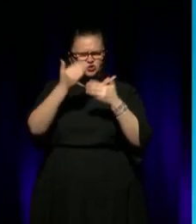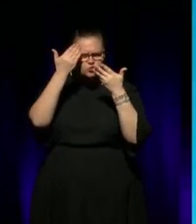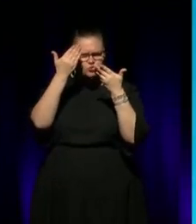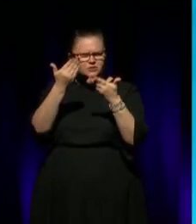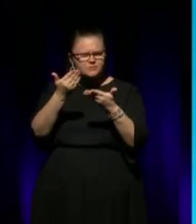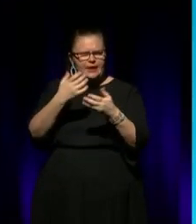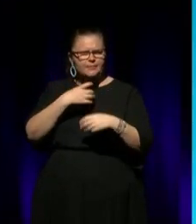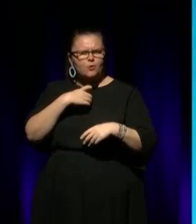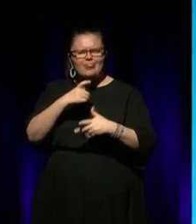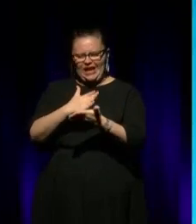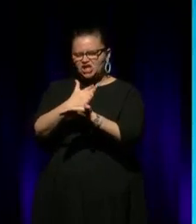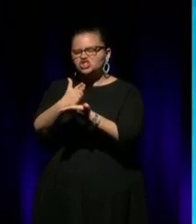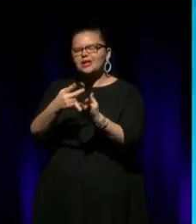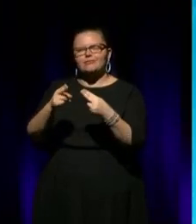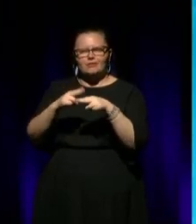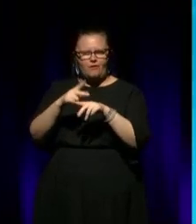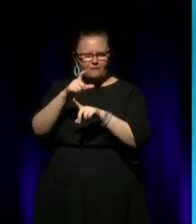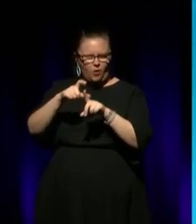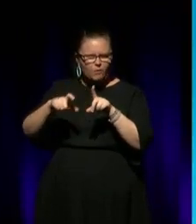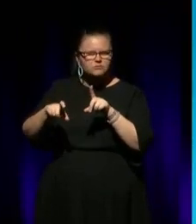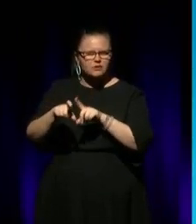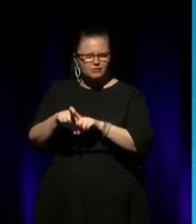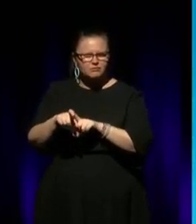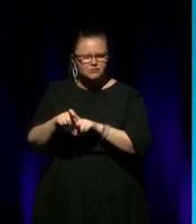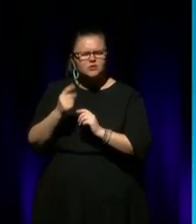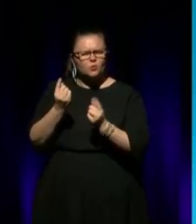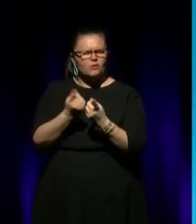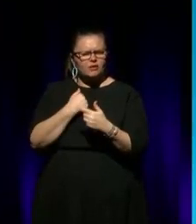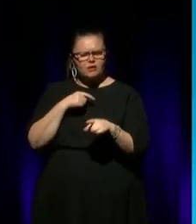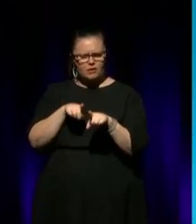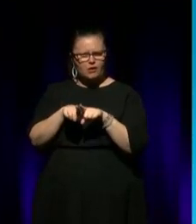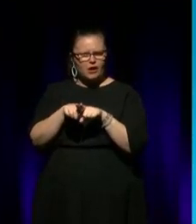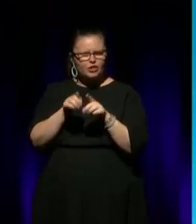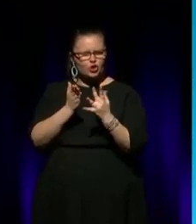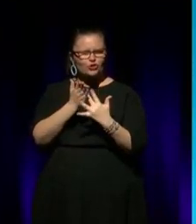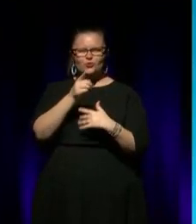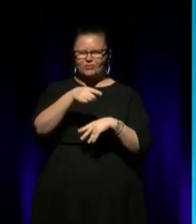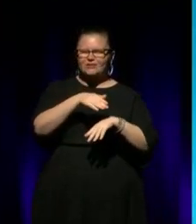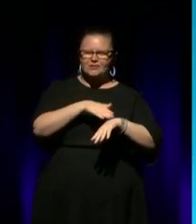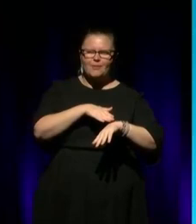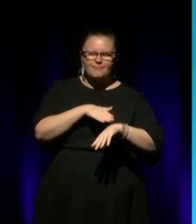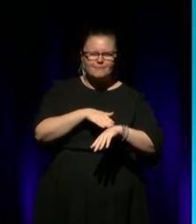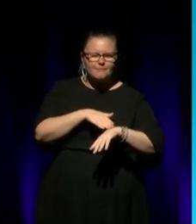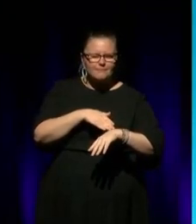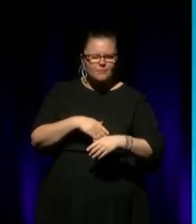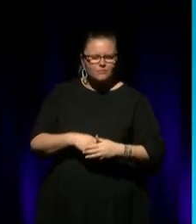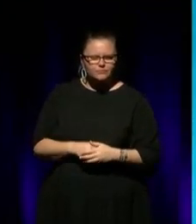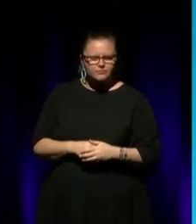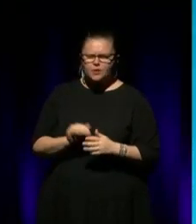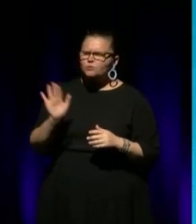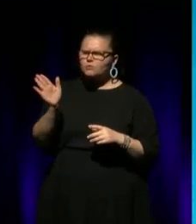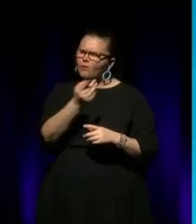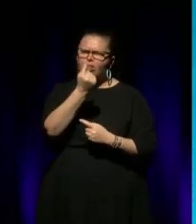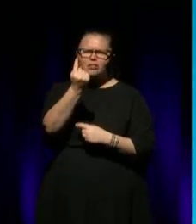is the sharing of cultures. And that's one thing I learned in that company. And I think it's, you know, we're all going to be different